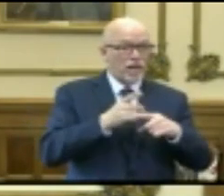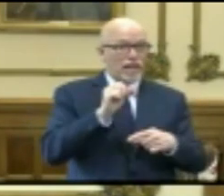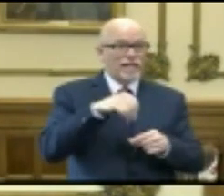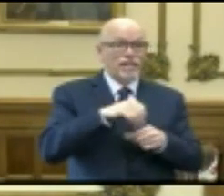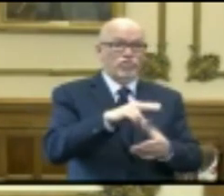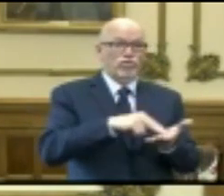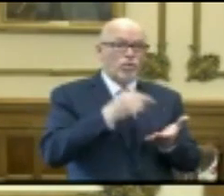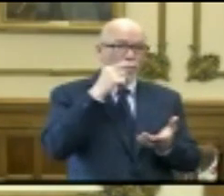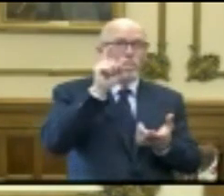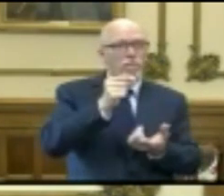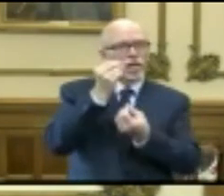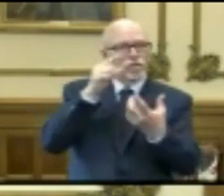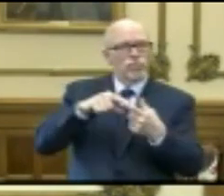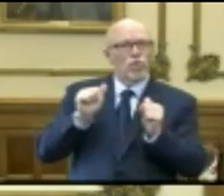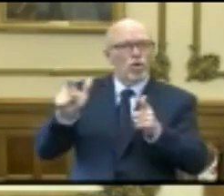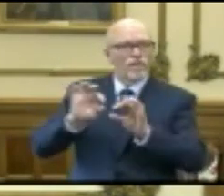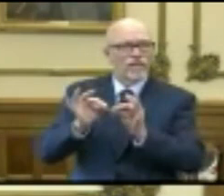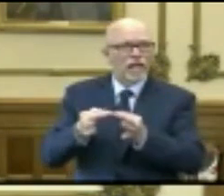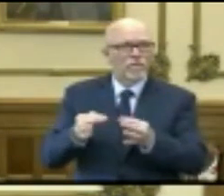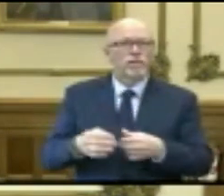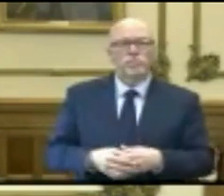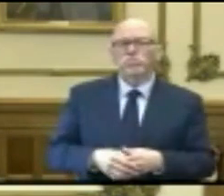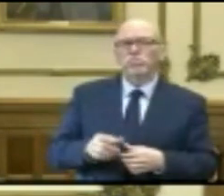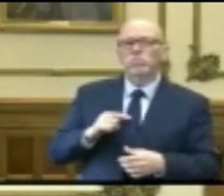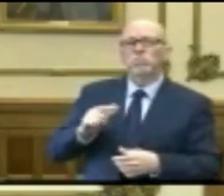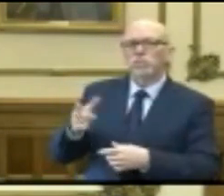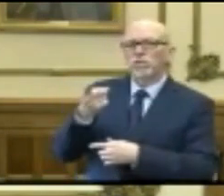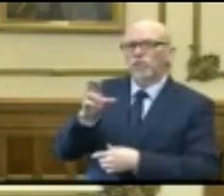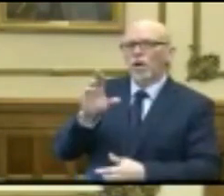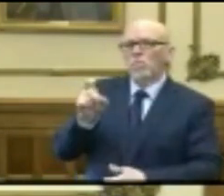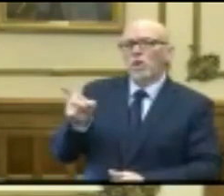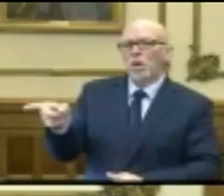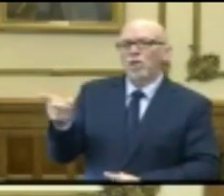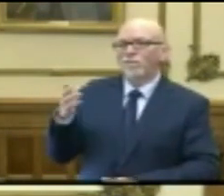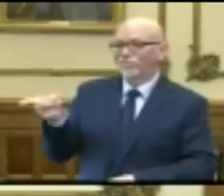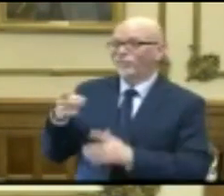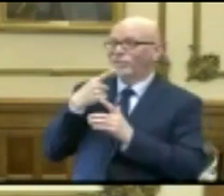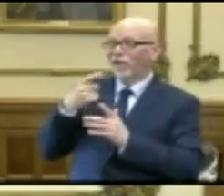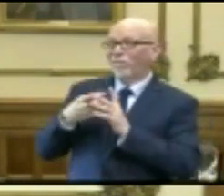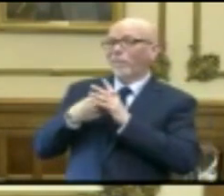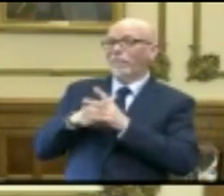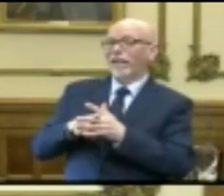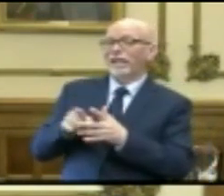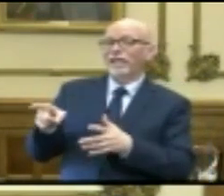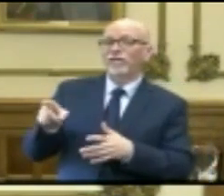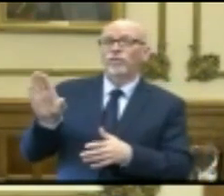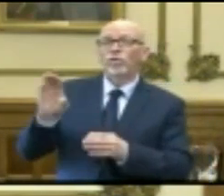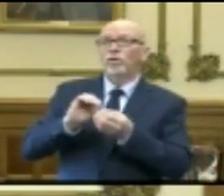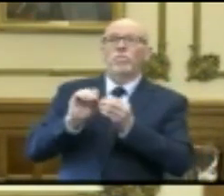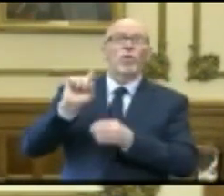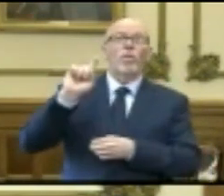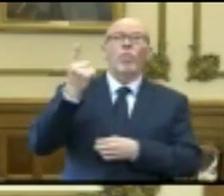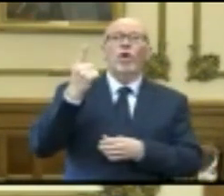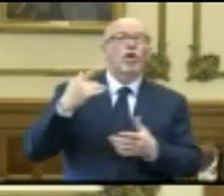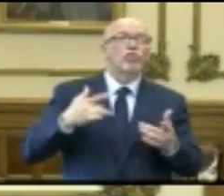case in the building? I'll turn it over to you. You've said from the very outset your number one concern was nursing